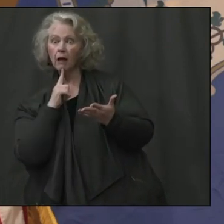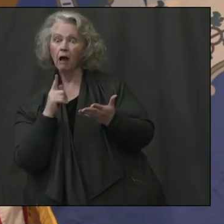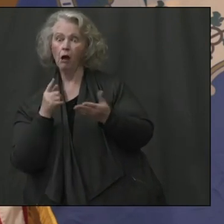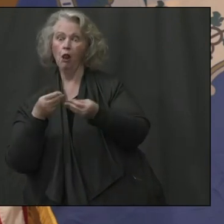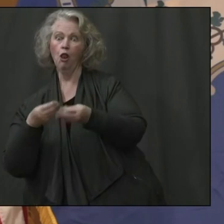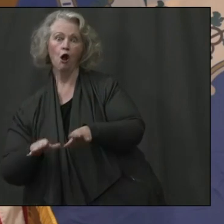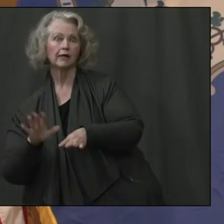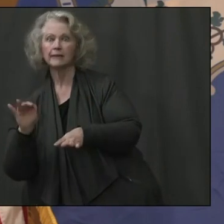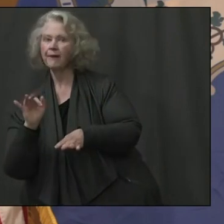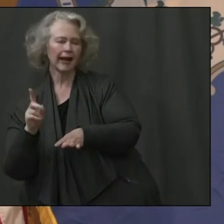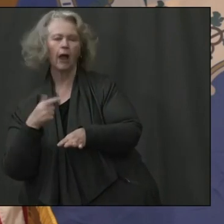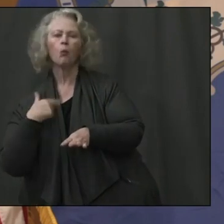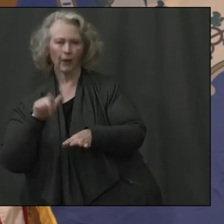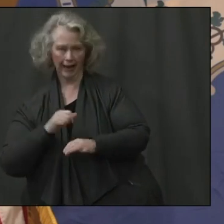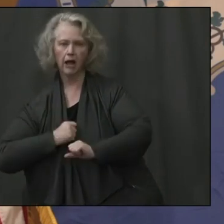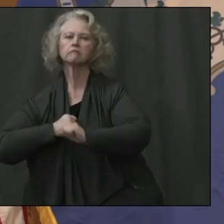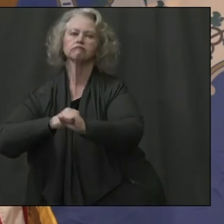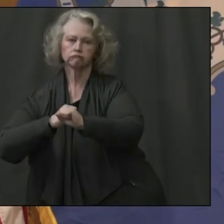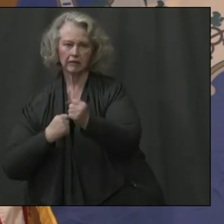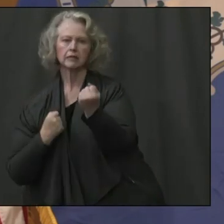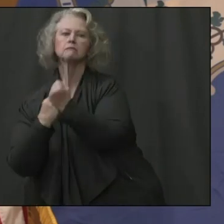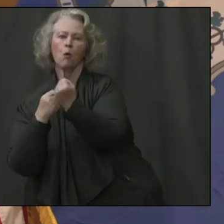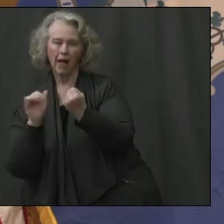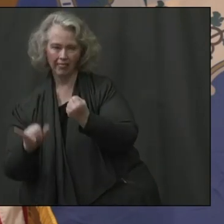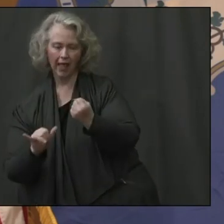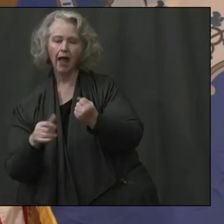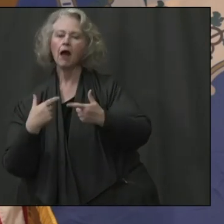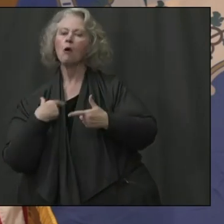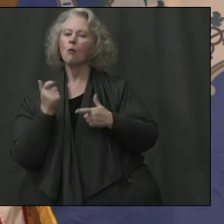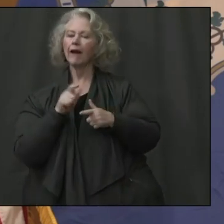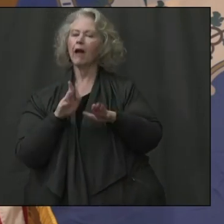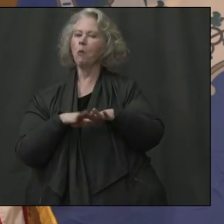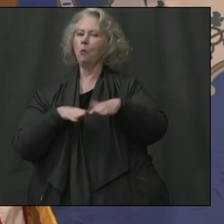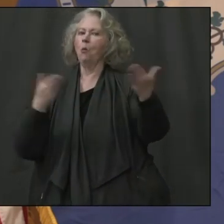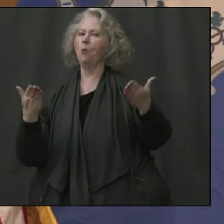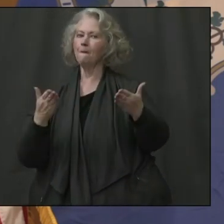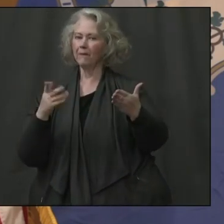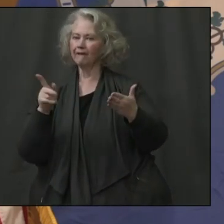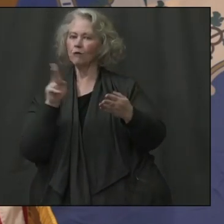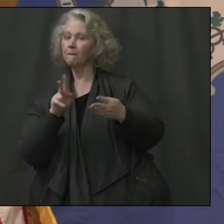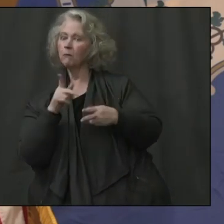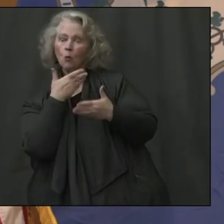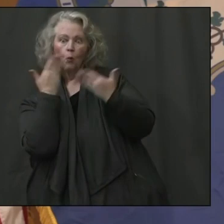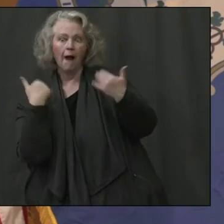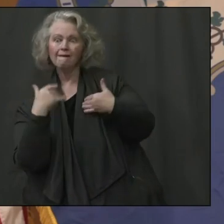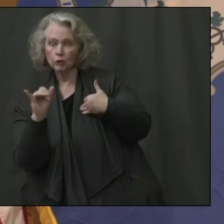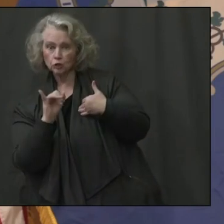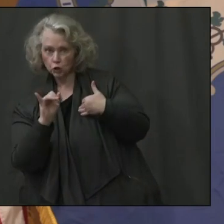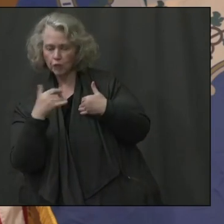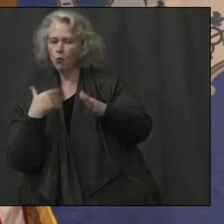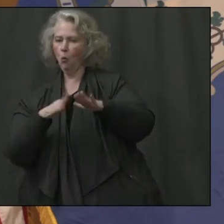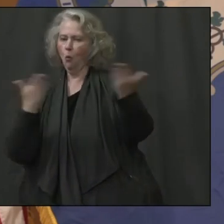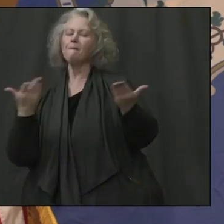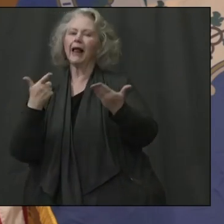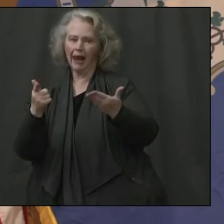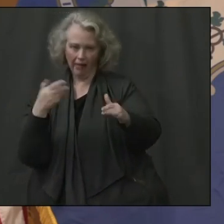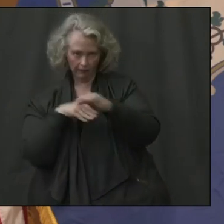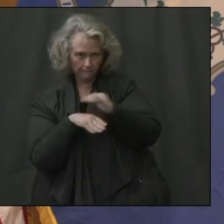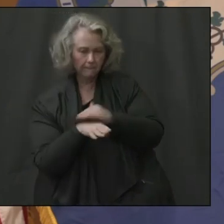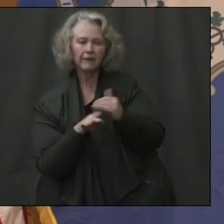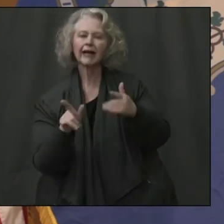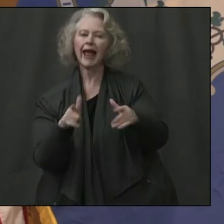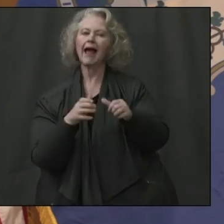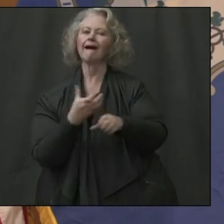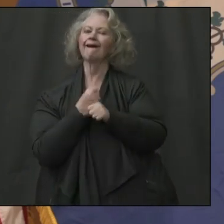We have expanded coverage and reopened, um, enrollment time periods to cover more uninsured so that, um, access to healthcare